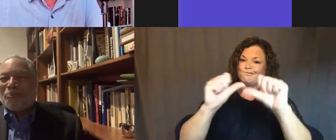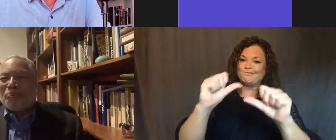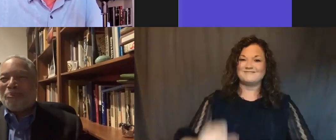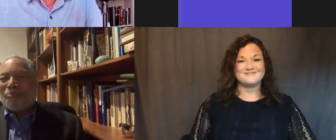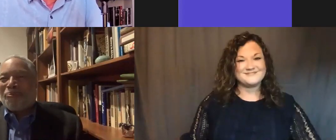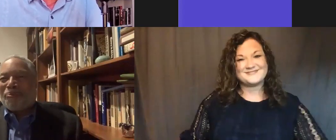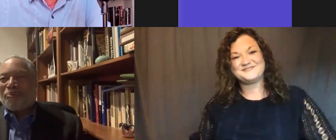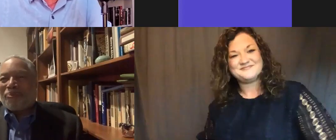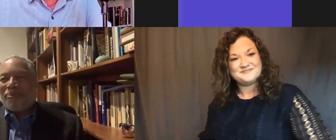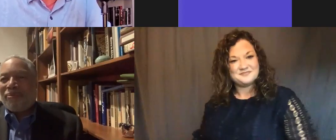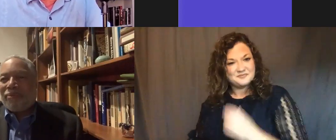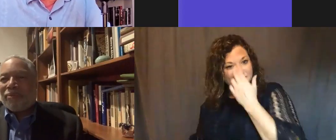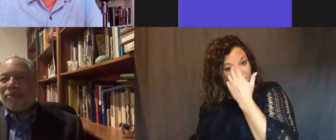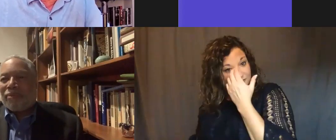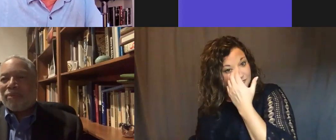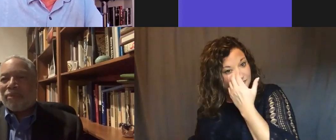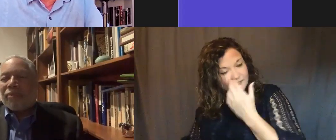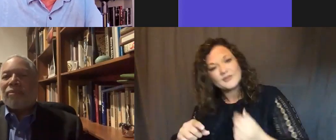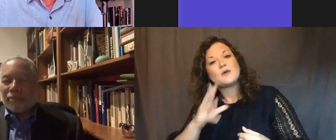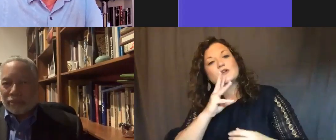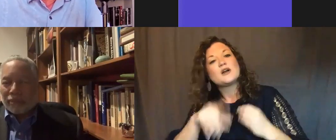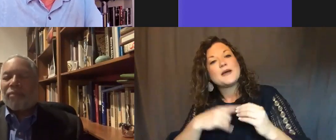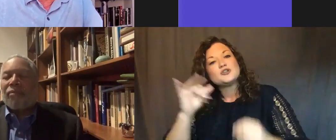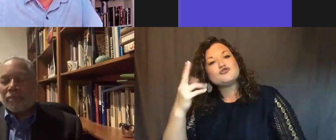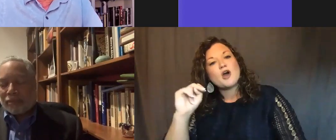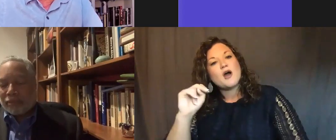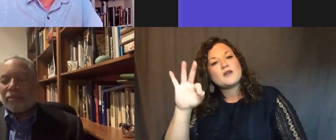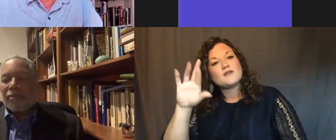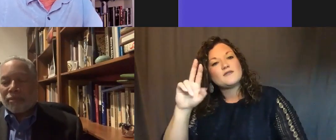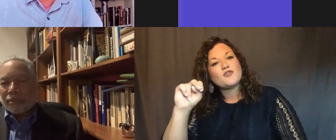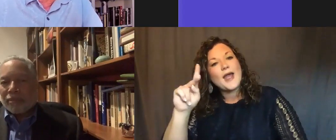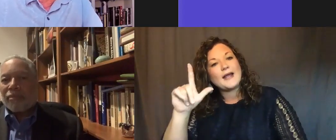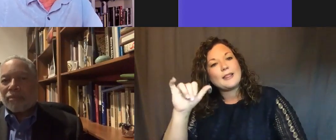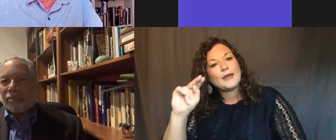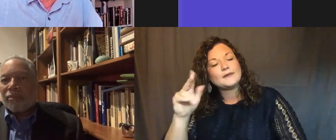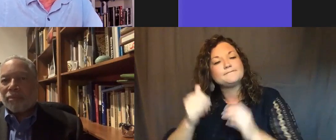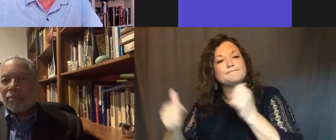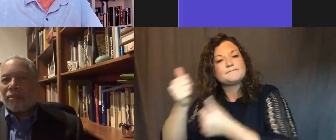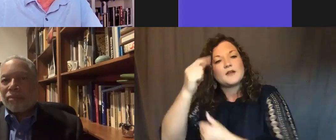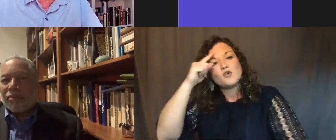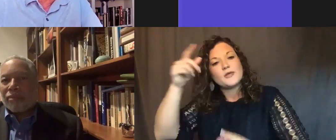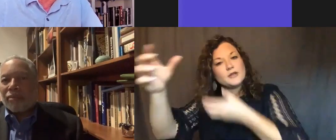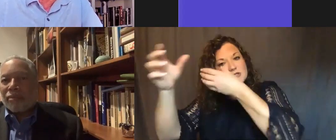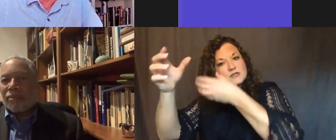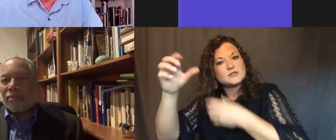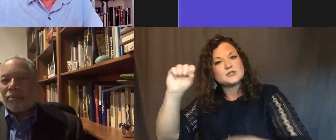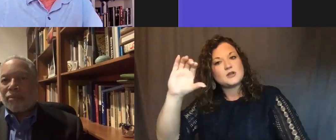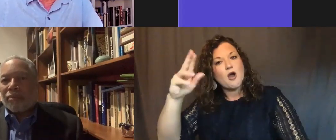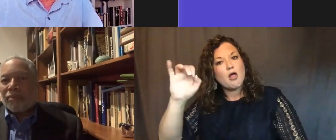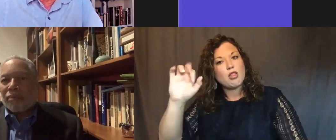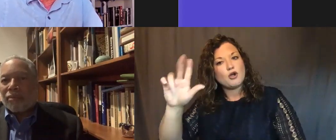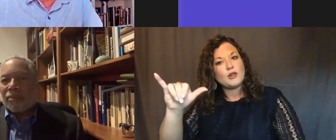I'd like to talk a little bit about John Hope Franklin, who was the head of the scholarly committee when I started.